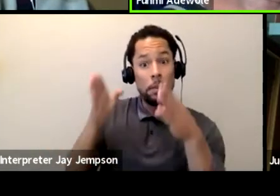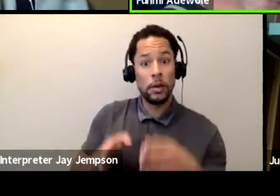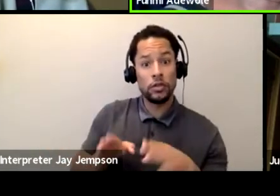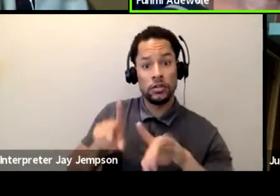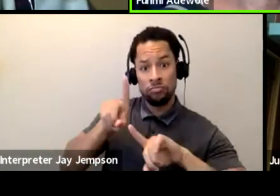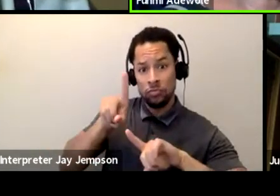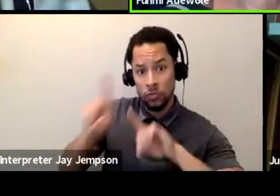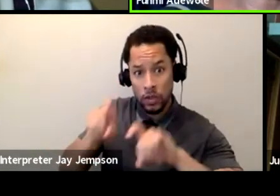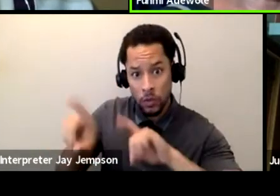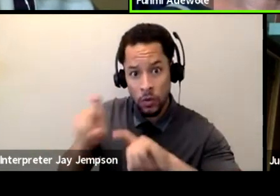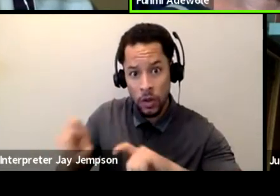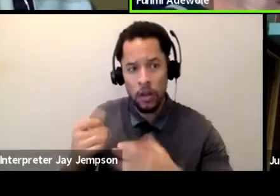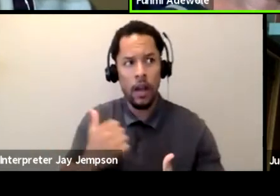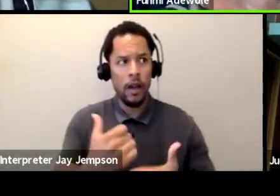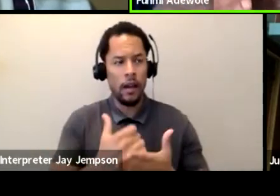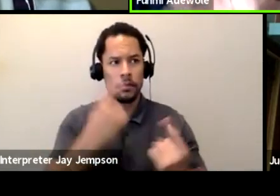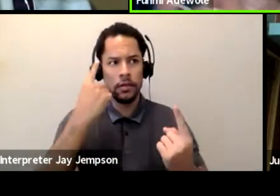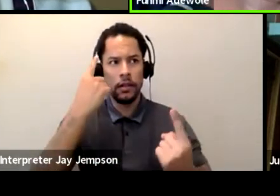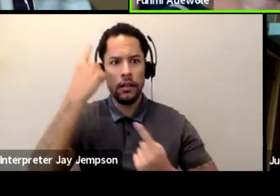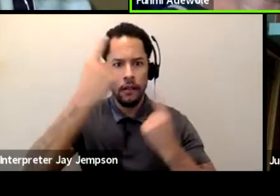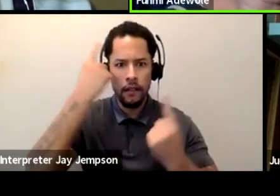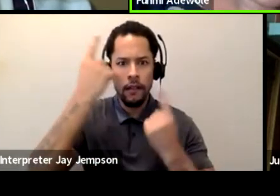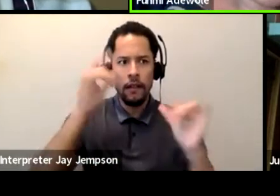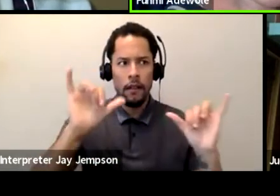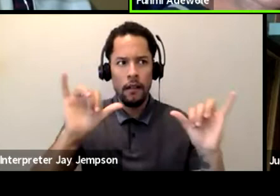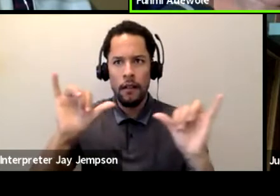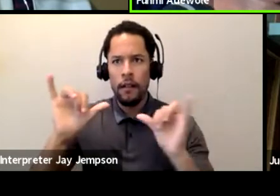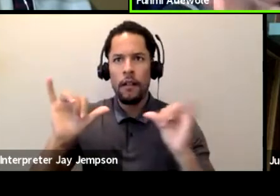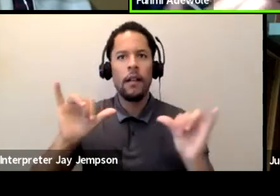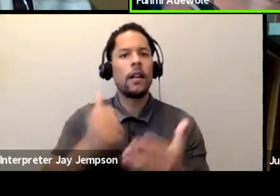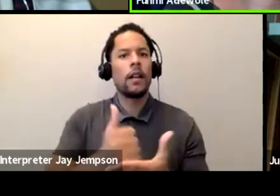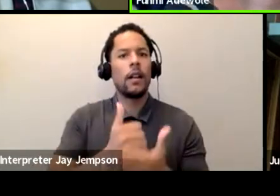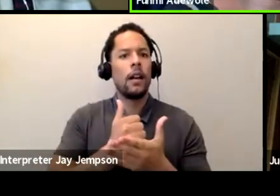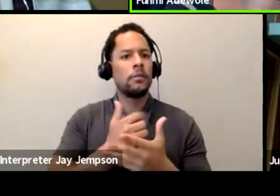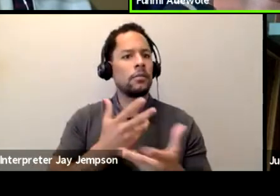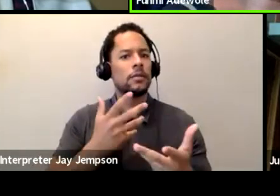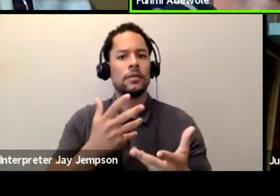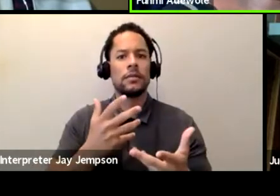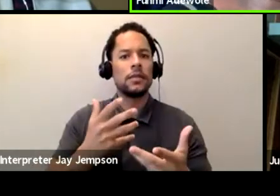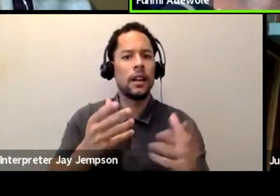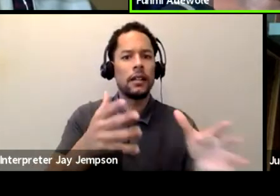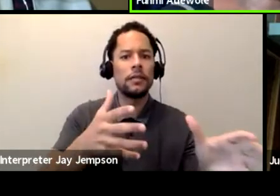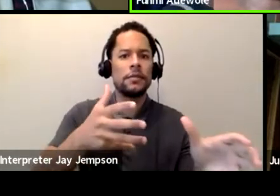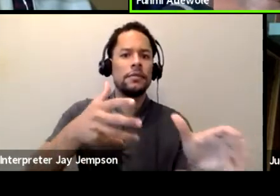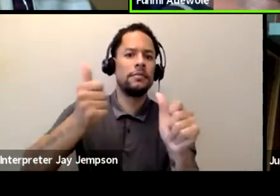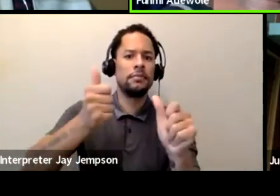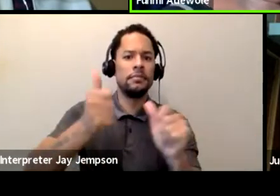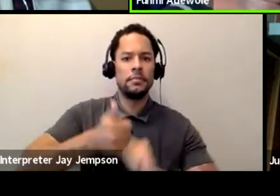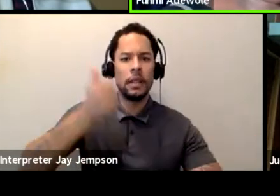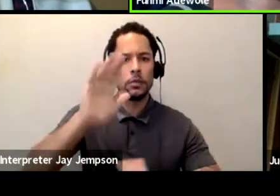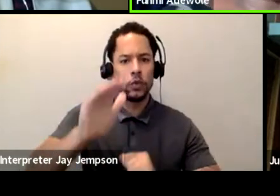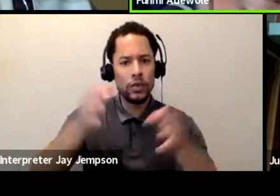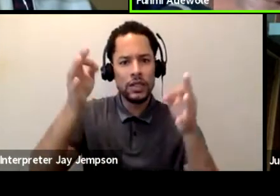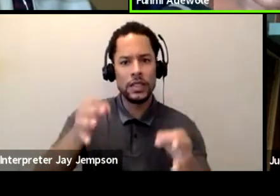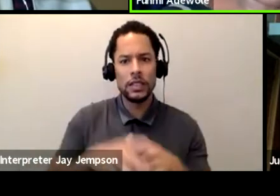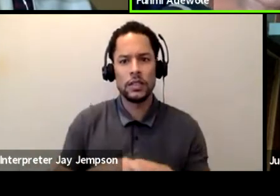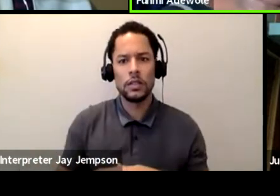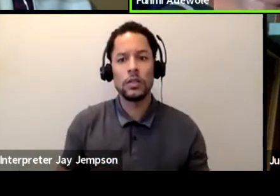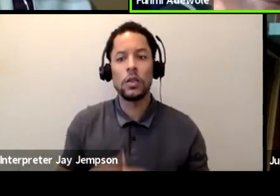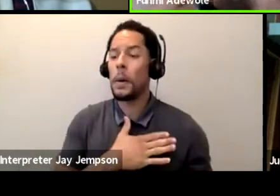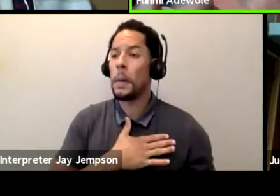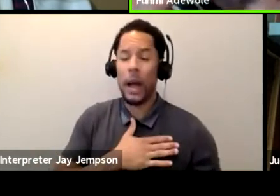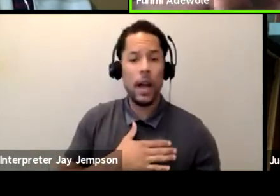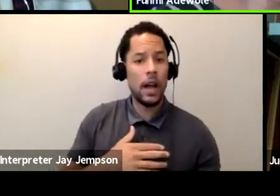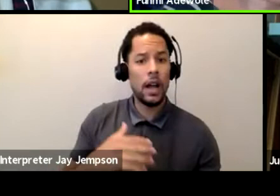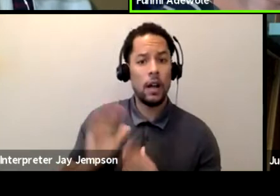up your, uh, speed up your processes of making the decision. You might not make the mistake. mean, my job is not to try and get them to agree with